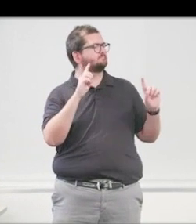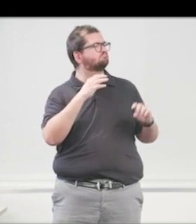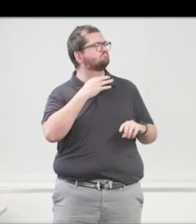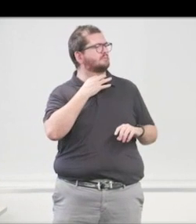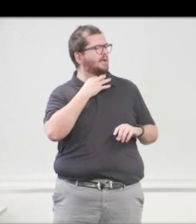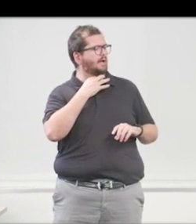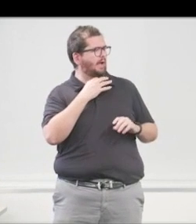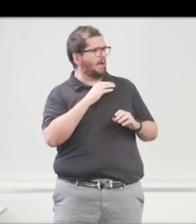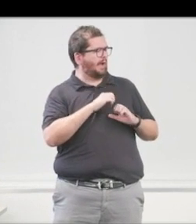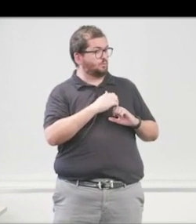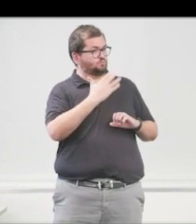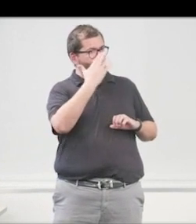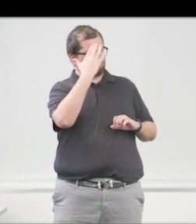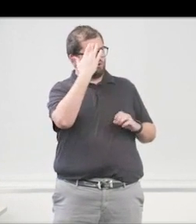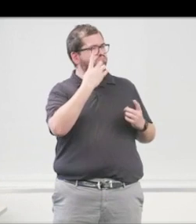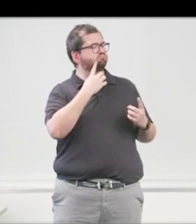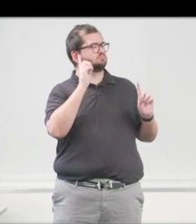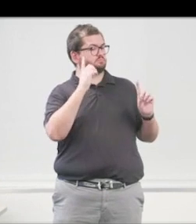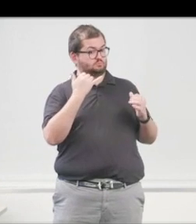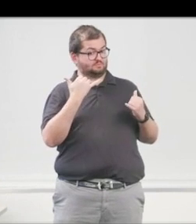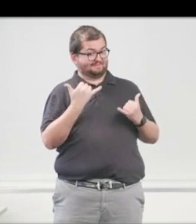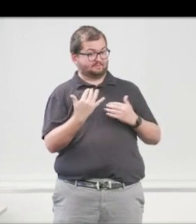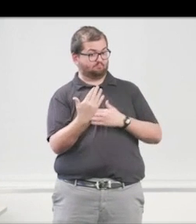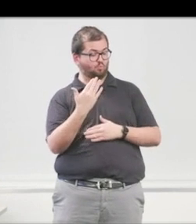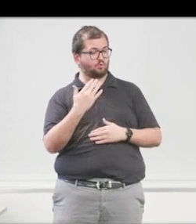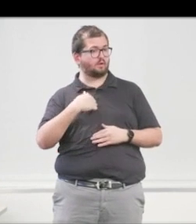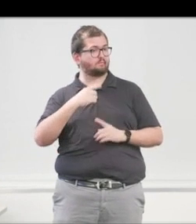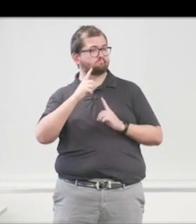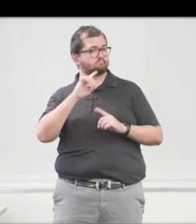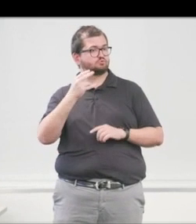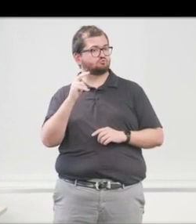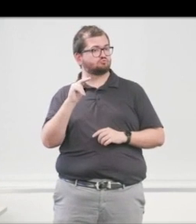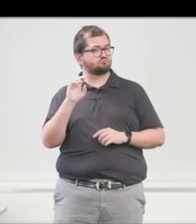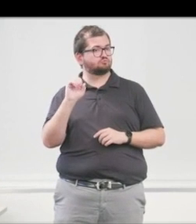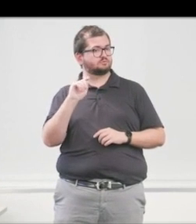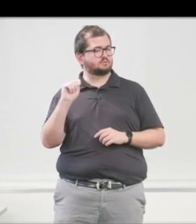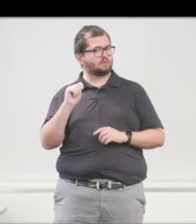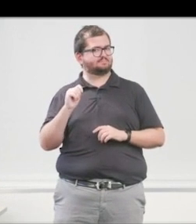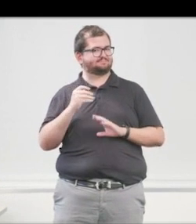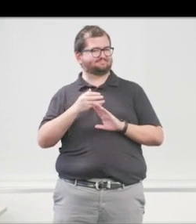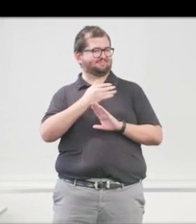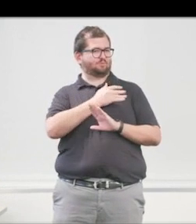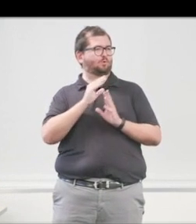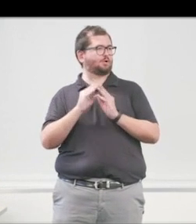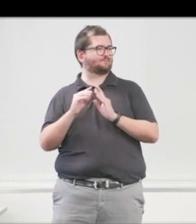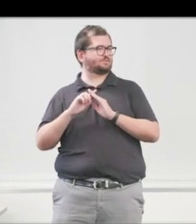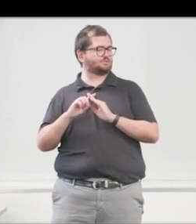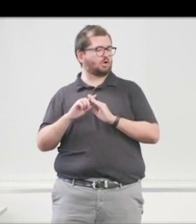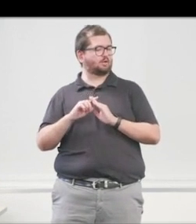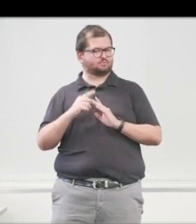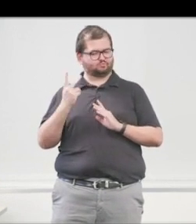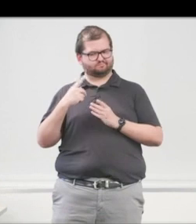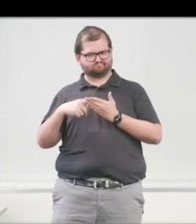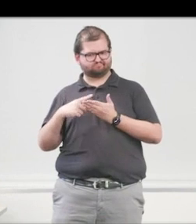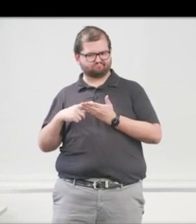message is being reached? I talked to John Scott this morning before the conference began, and he mentioned to me the